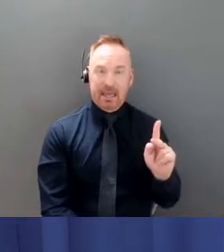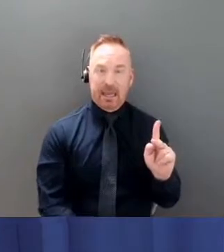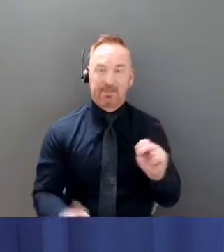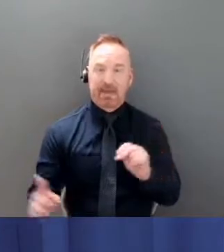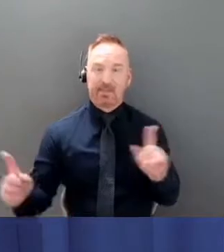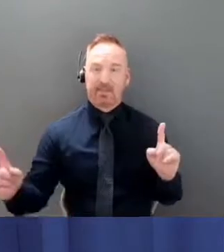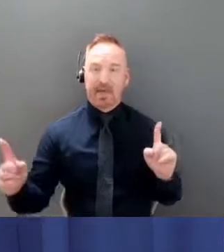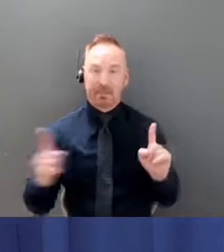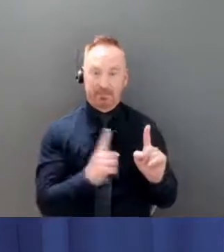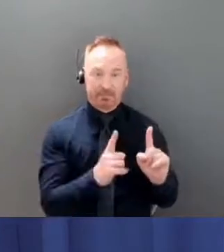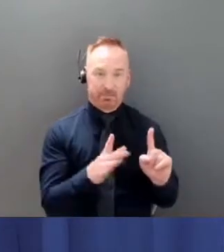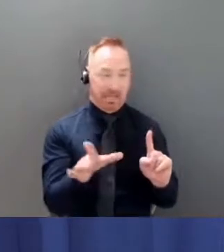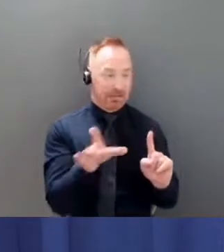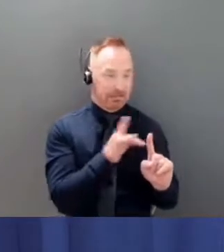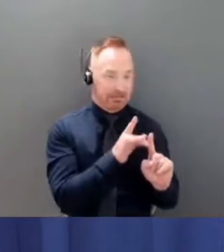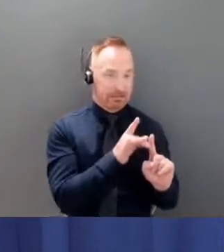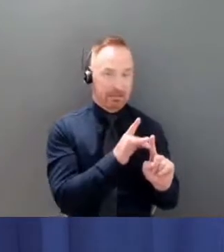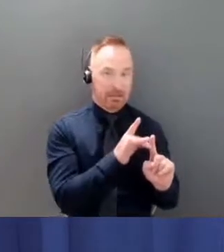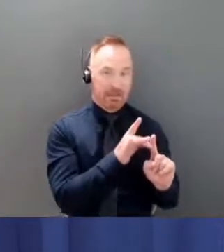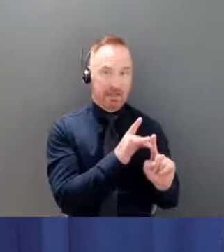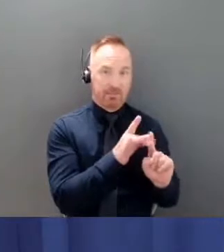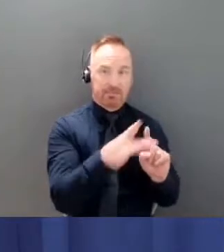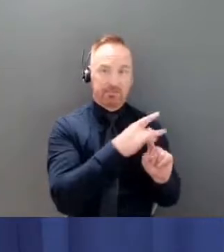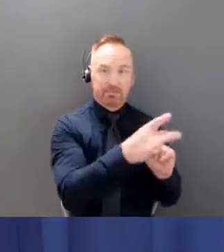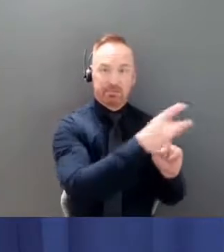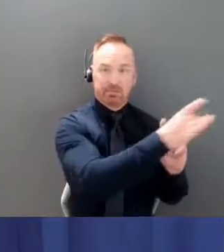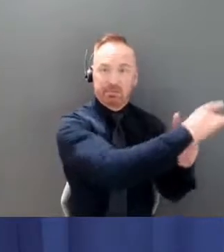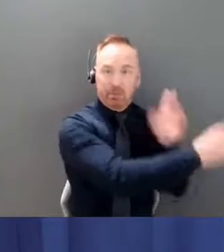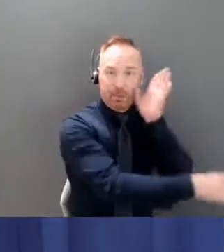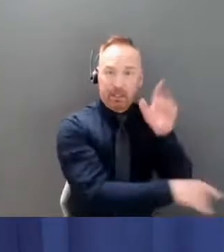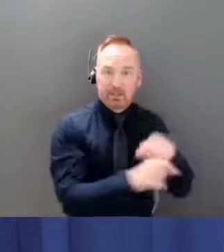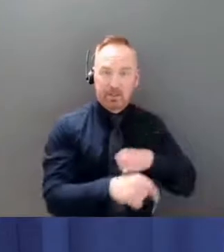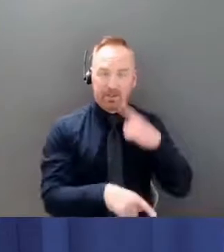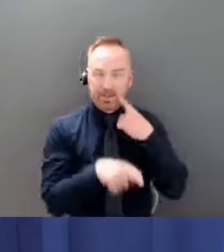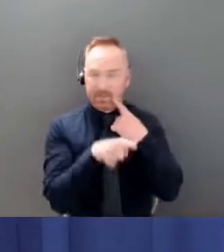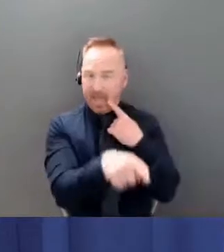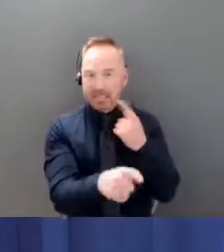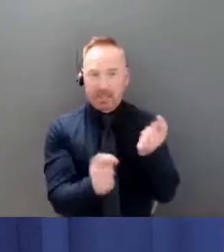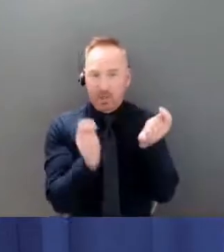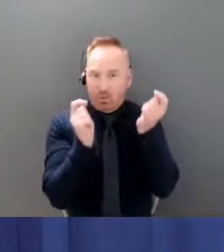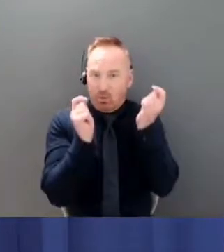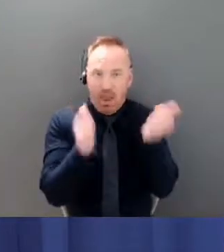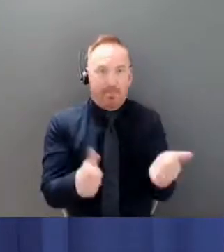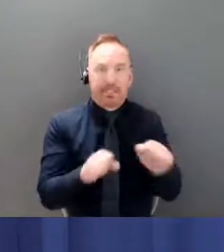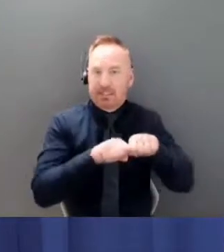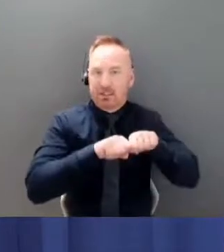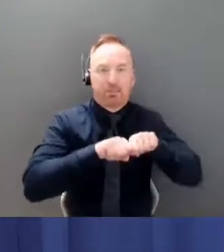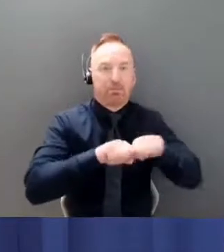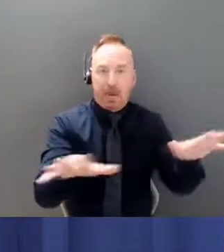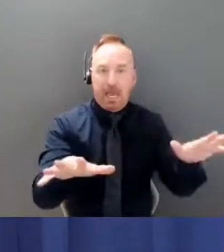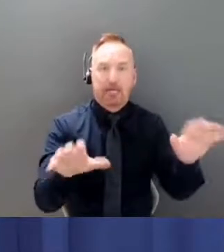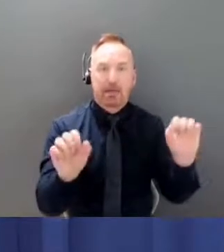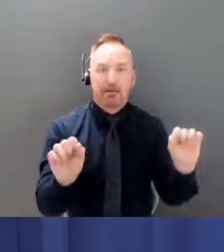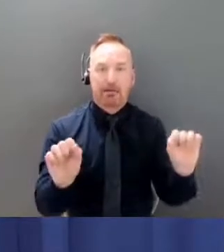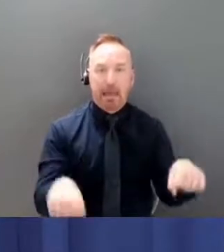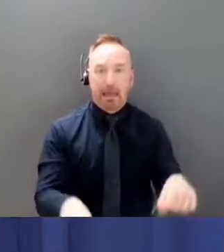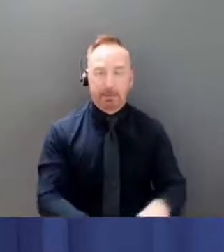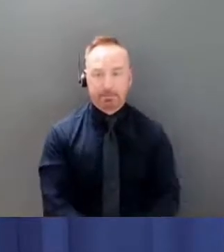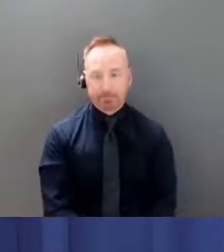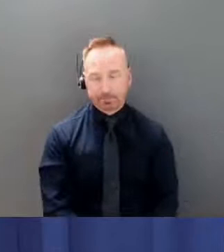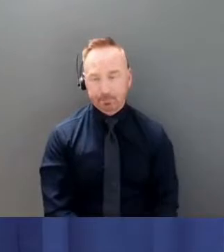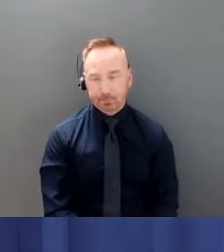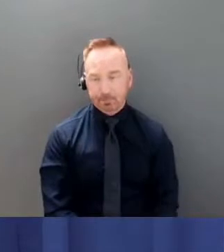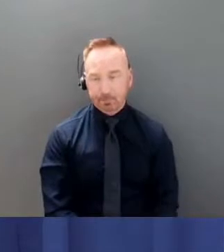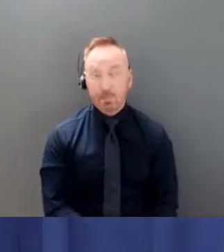at a close gathering and therefore you can still have rapid rapid spread and acceleration of spread but the accident